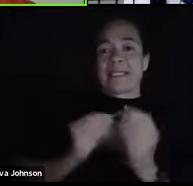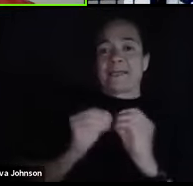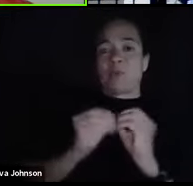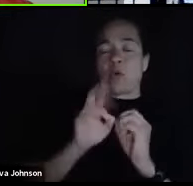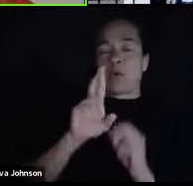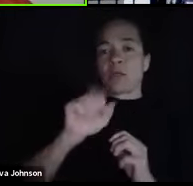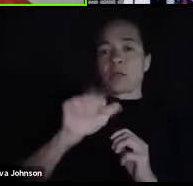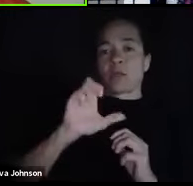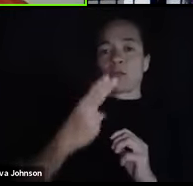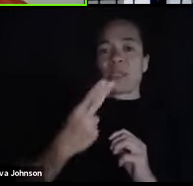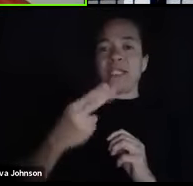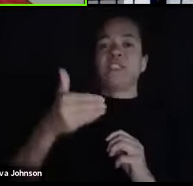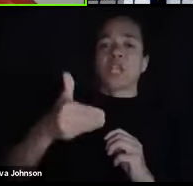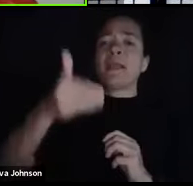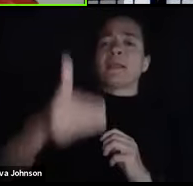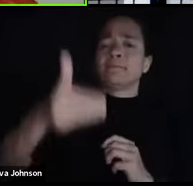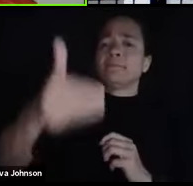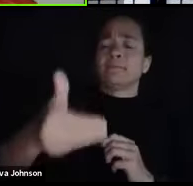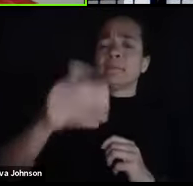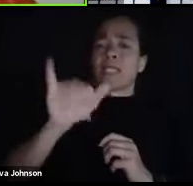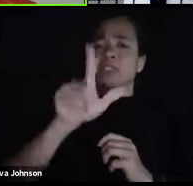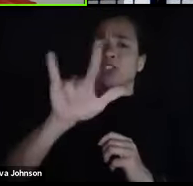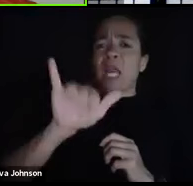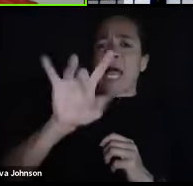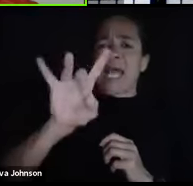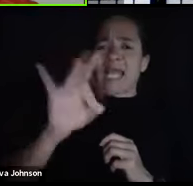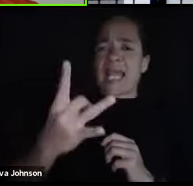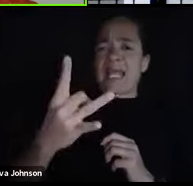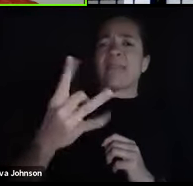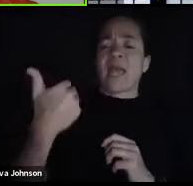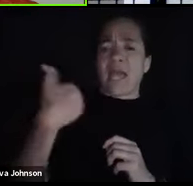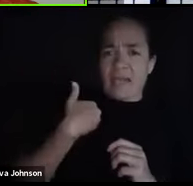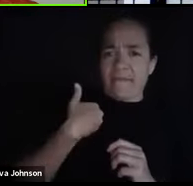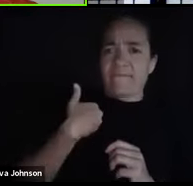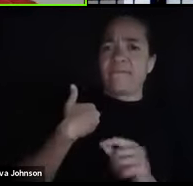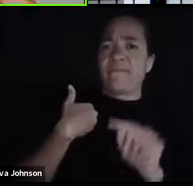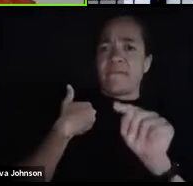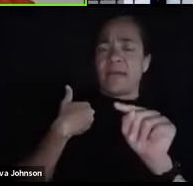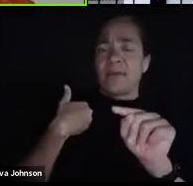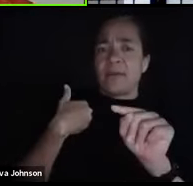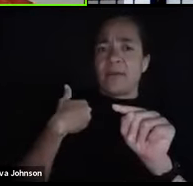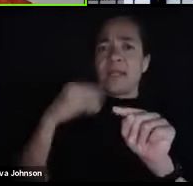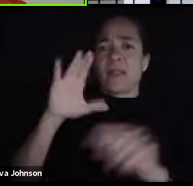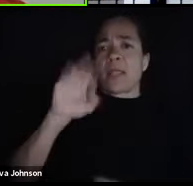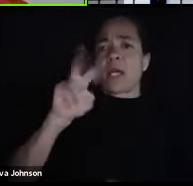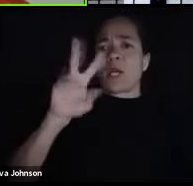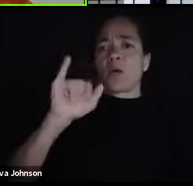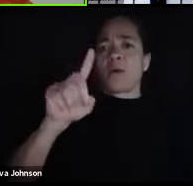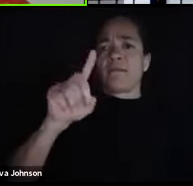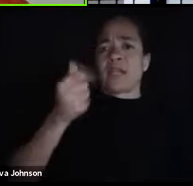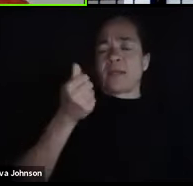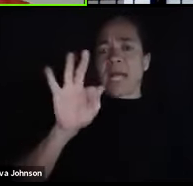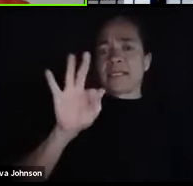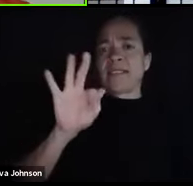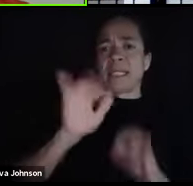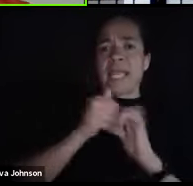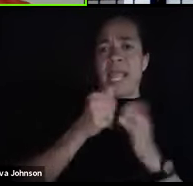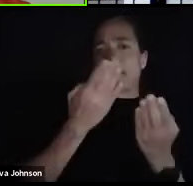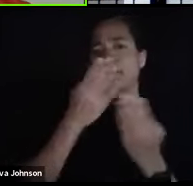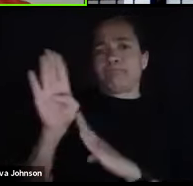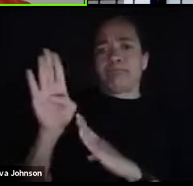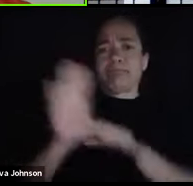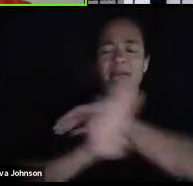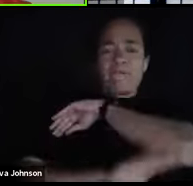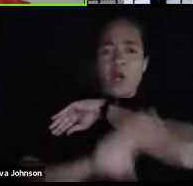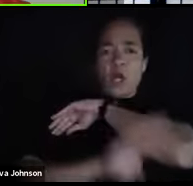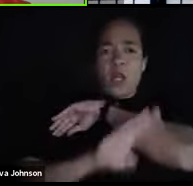coming up. Like I mentioned, there's one on July 8th about the COVID-19 plan to pivot to the fall. I'm